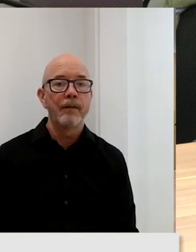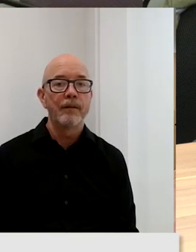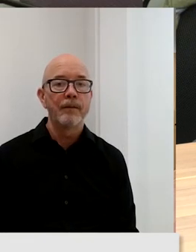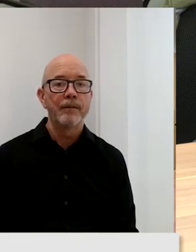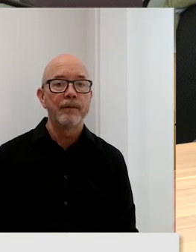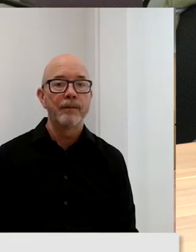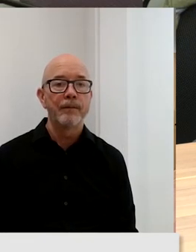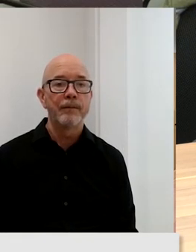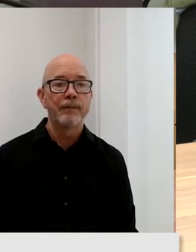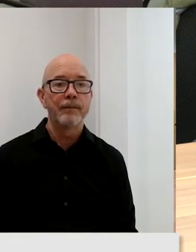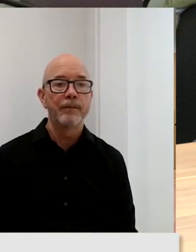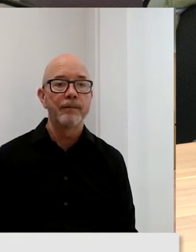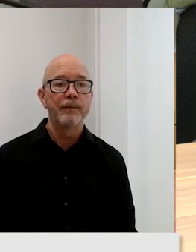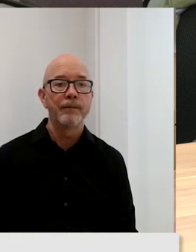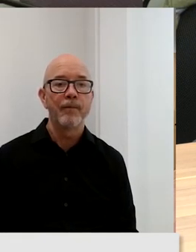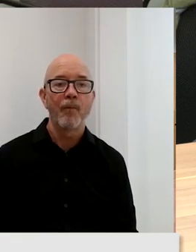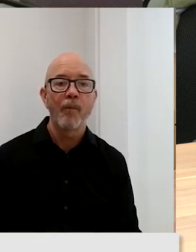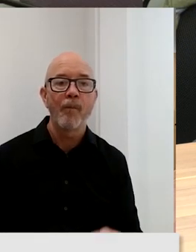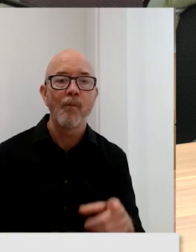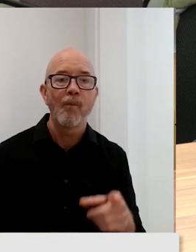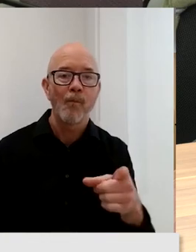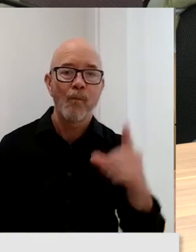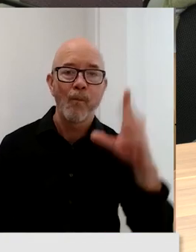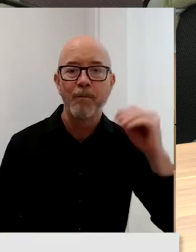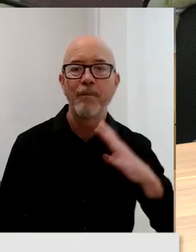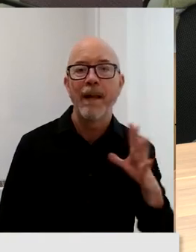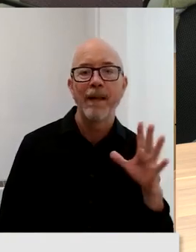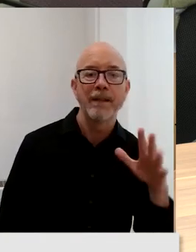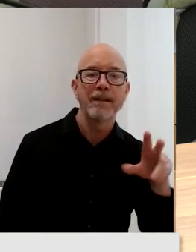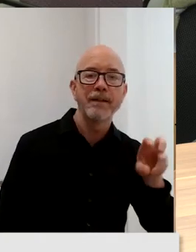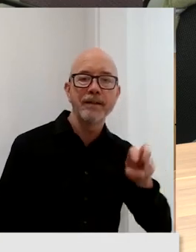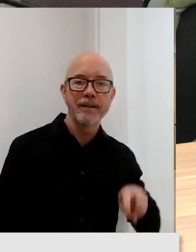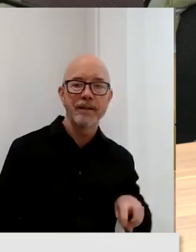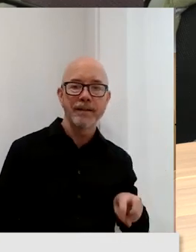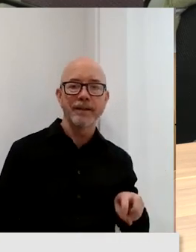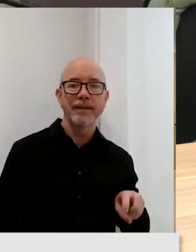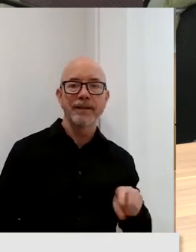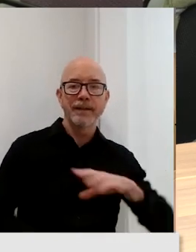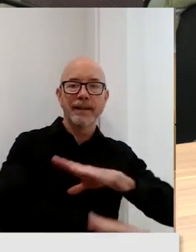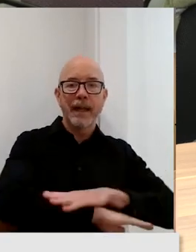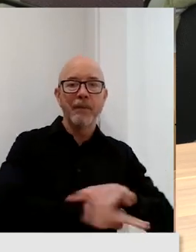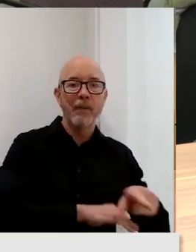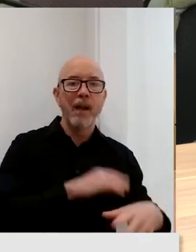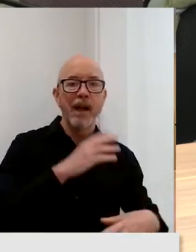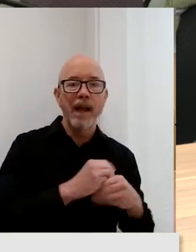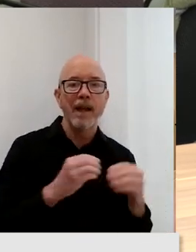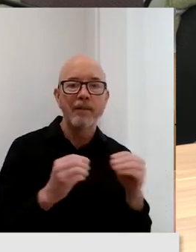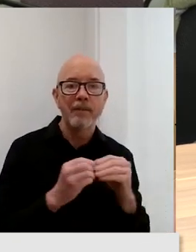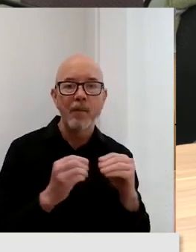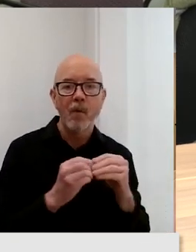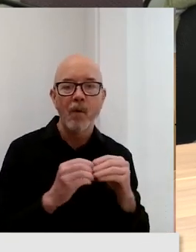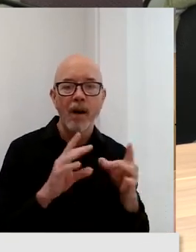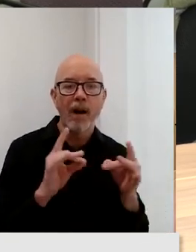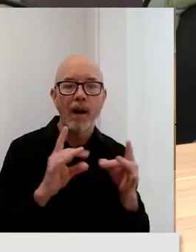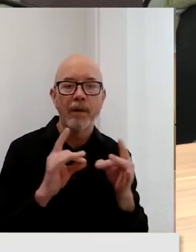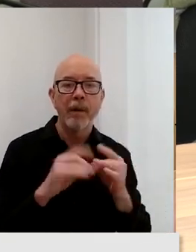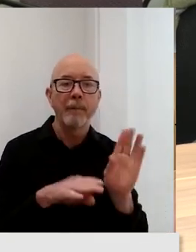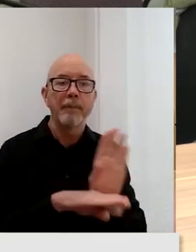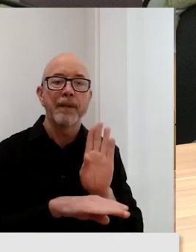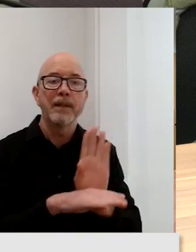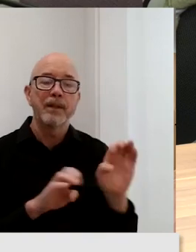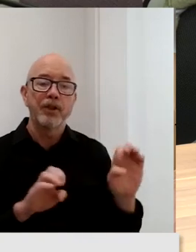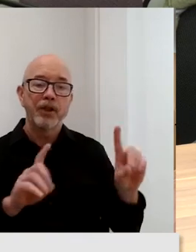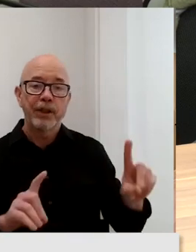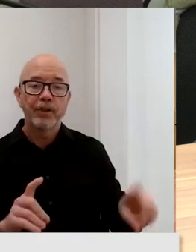I'll add a few more comments. Go ahead. Uh, distance education, public meetings,